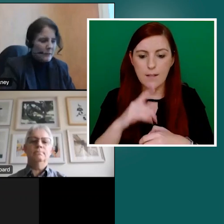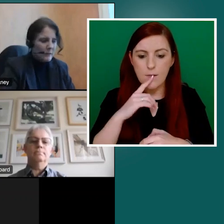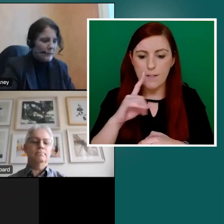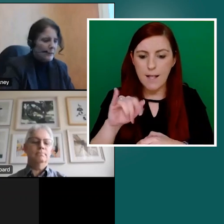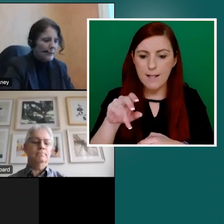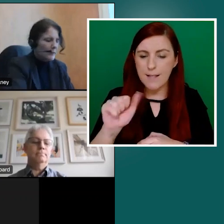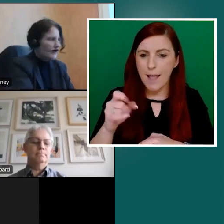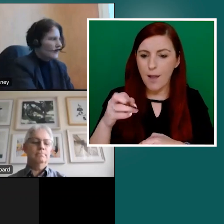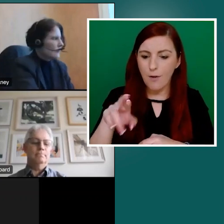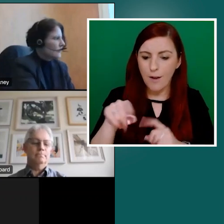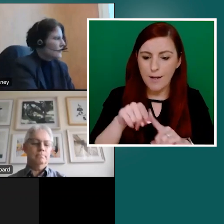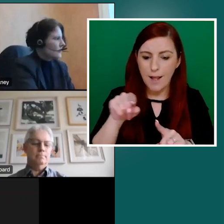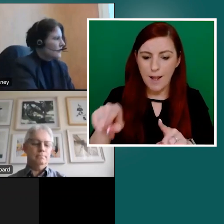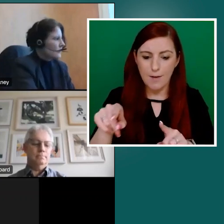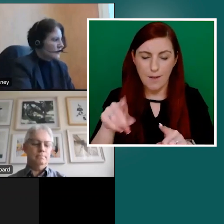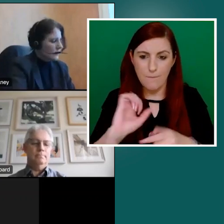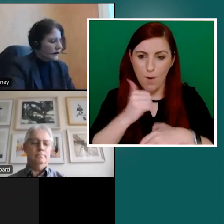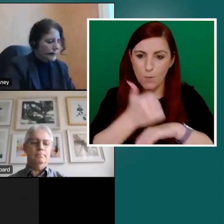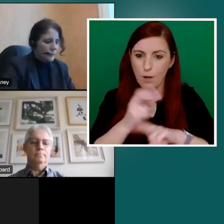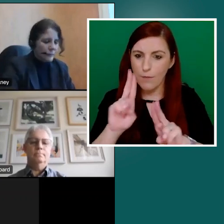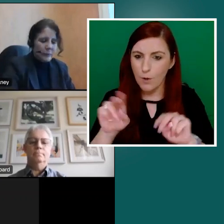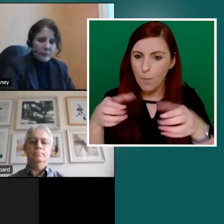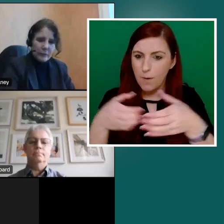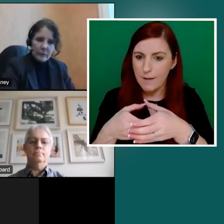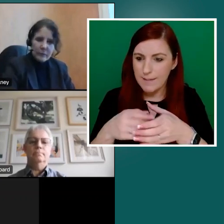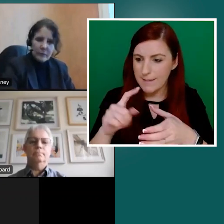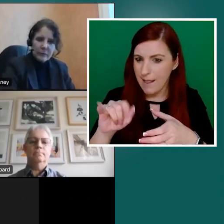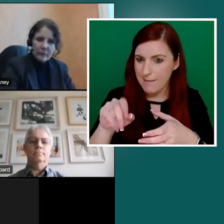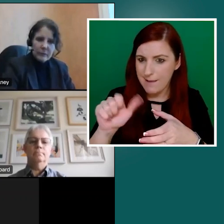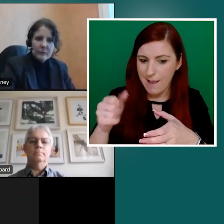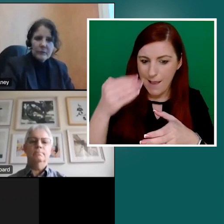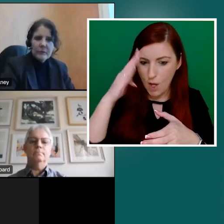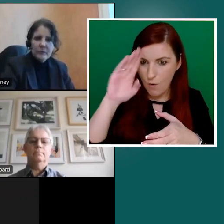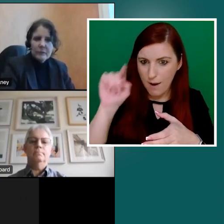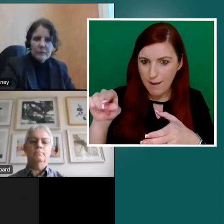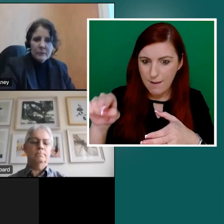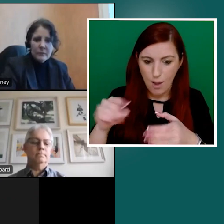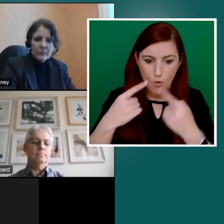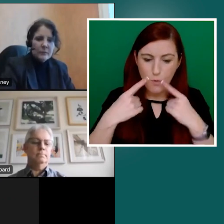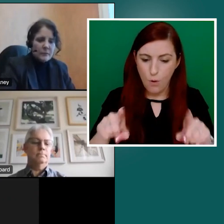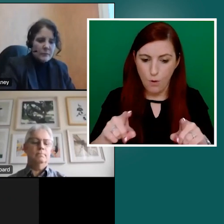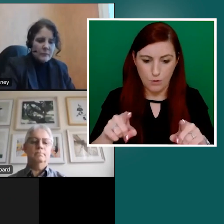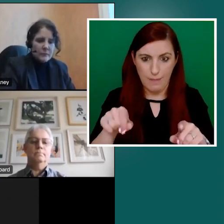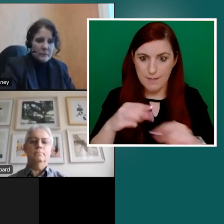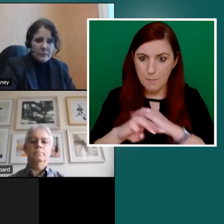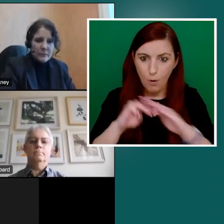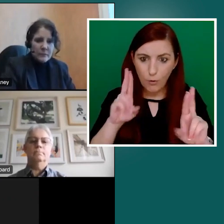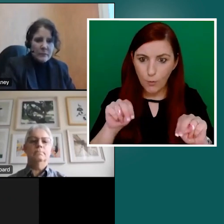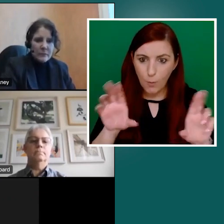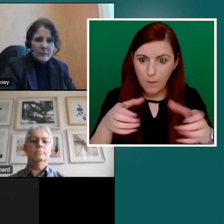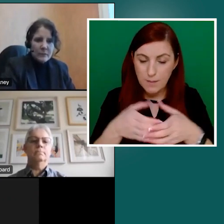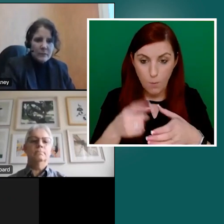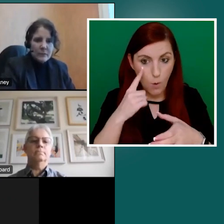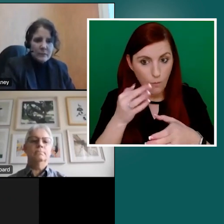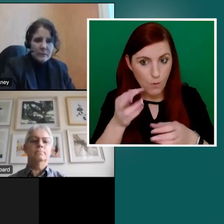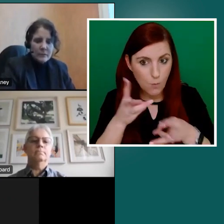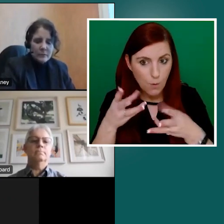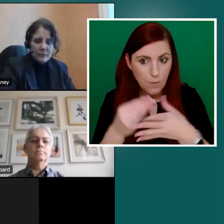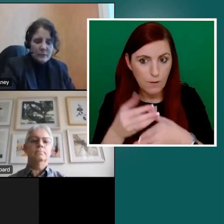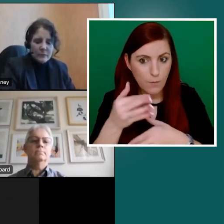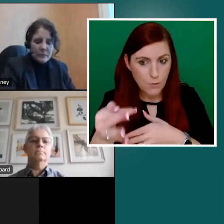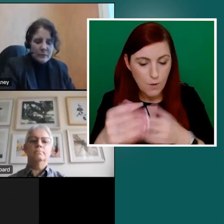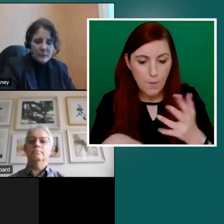on the founding of that new body. It's only launched this month. And we look forward to working with you into the future. We have